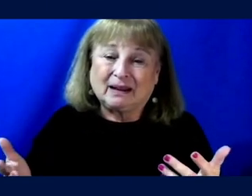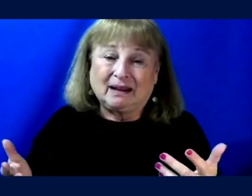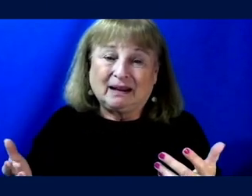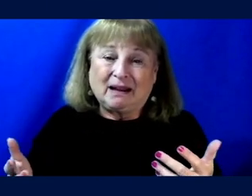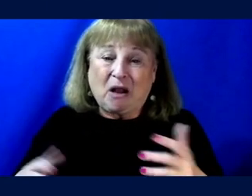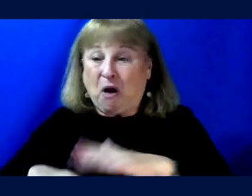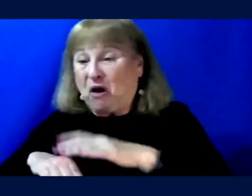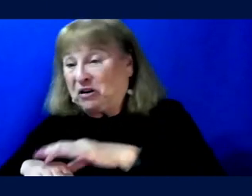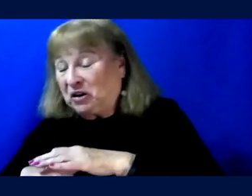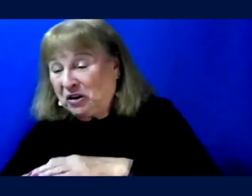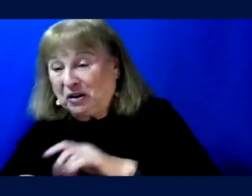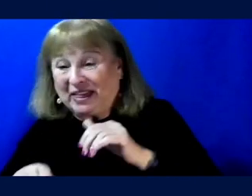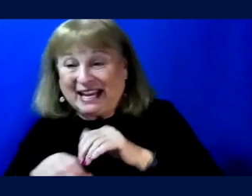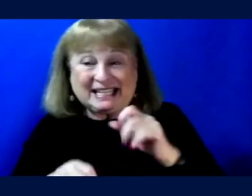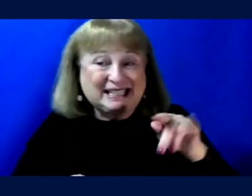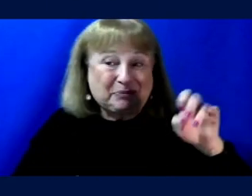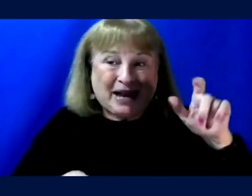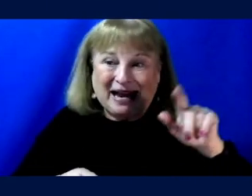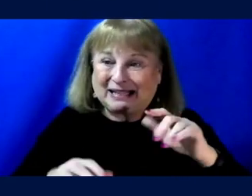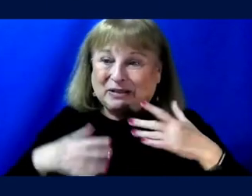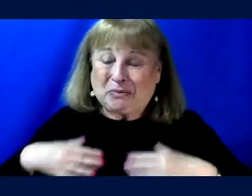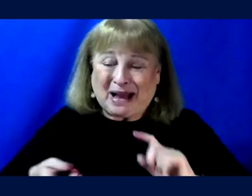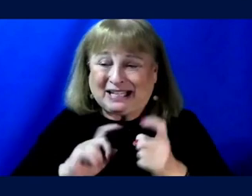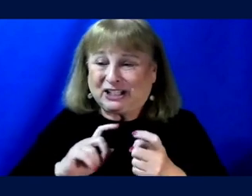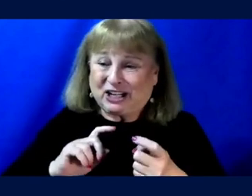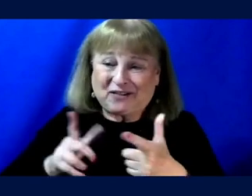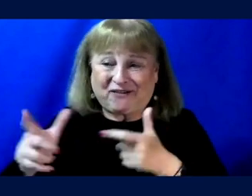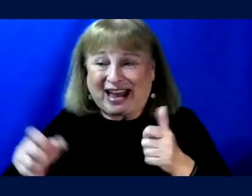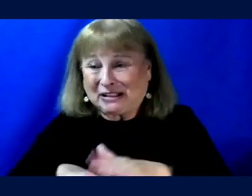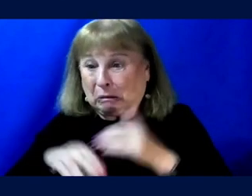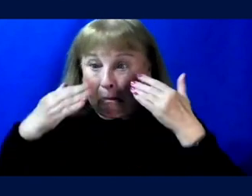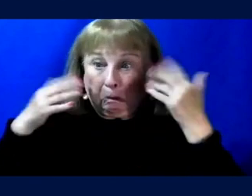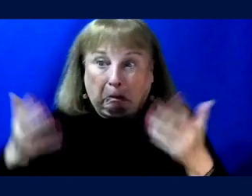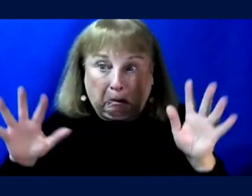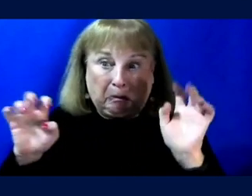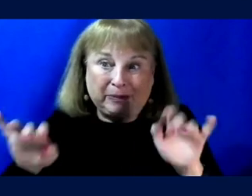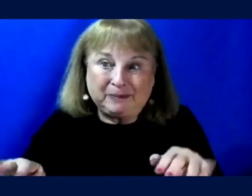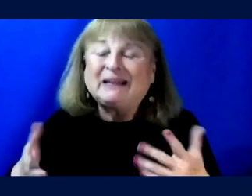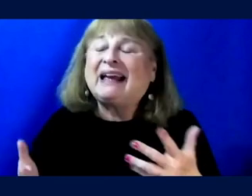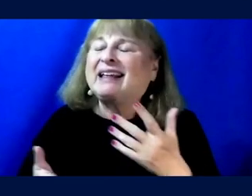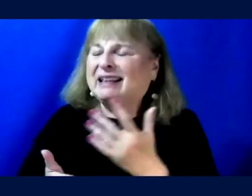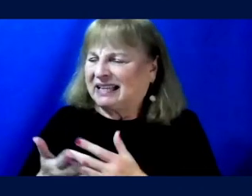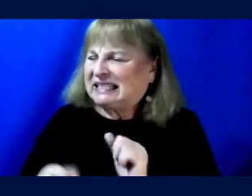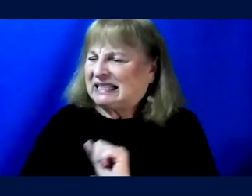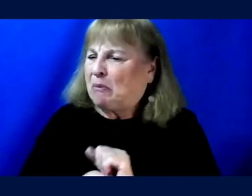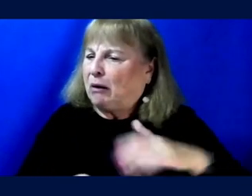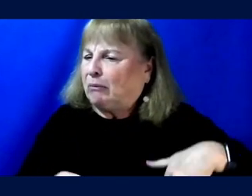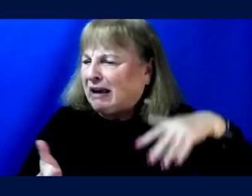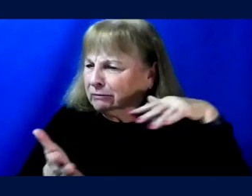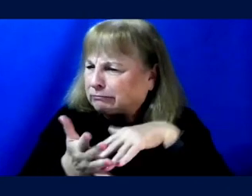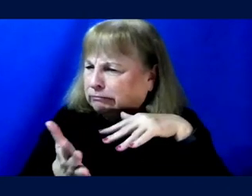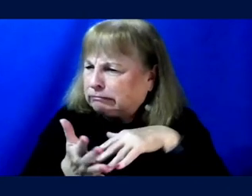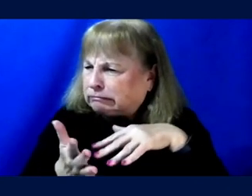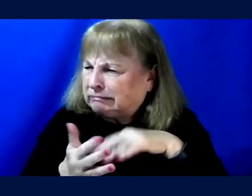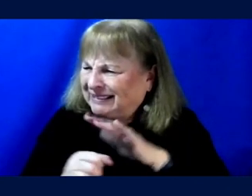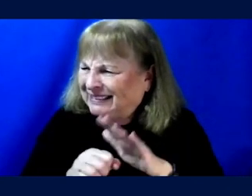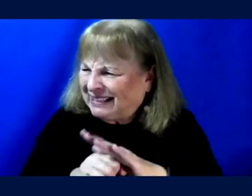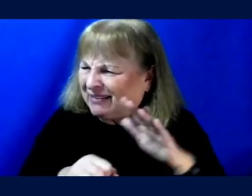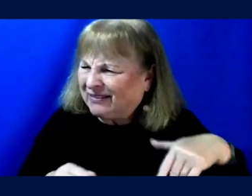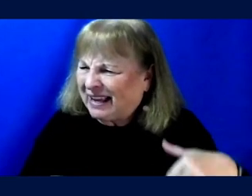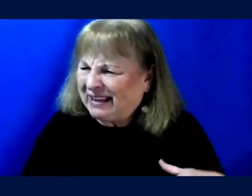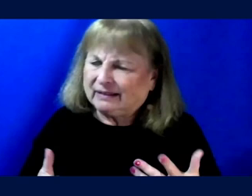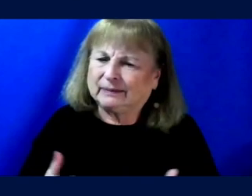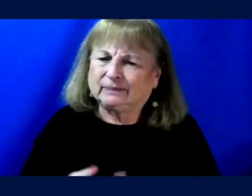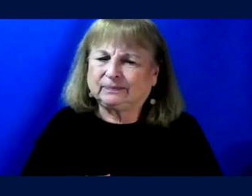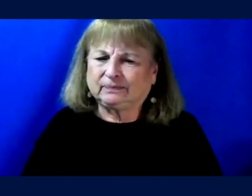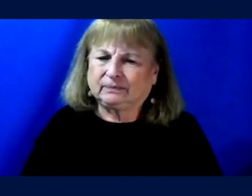I admit, I don't know that. And so there's, there's probably some work to be done even in that space to understand, um,